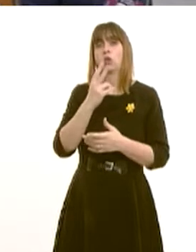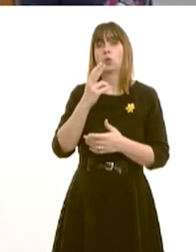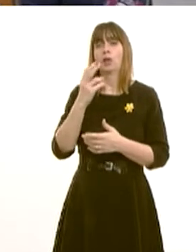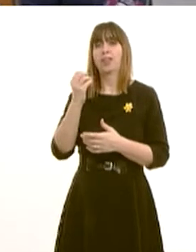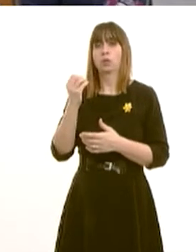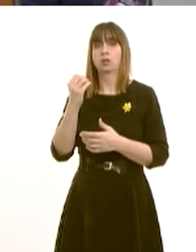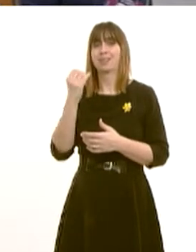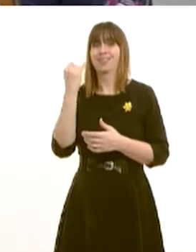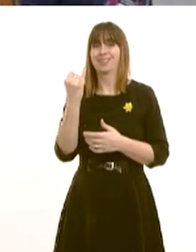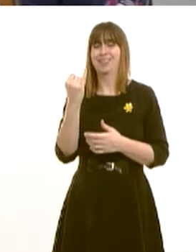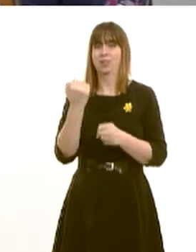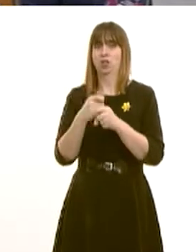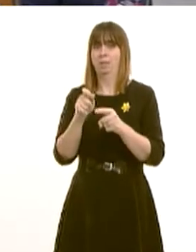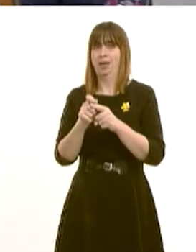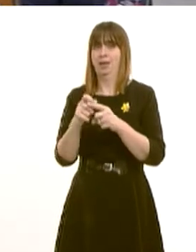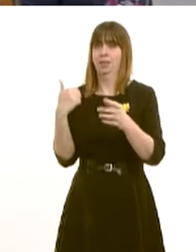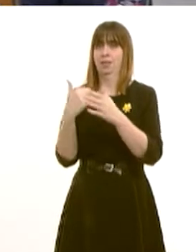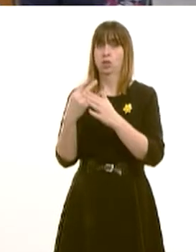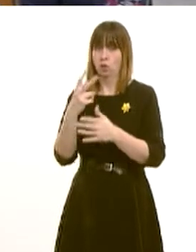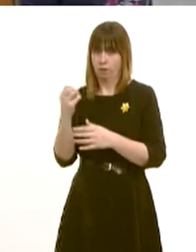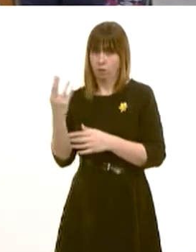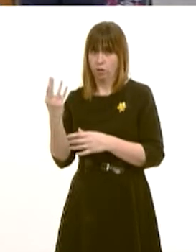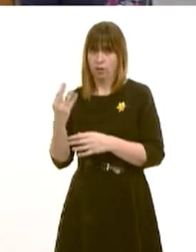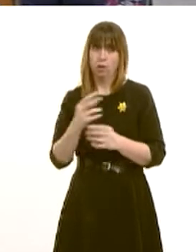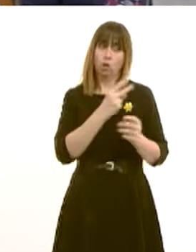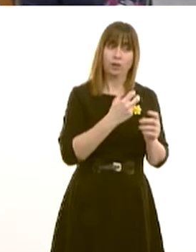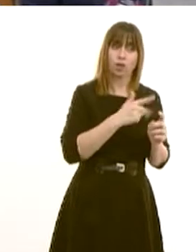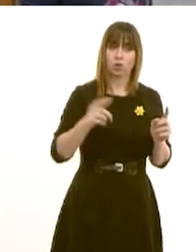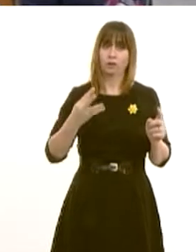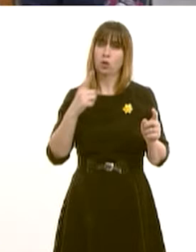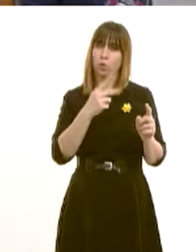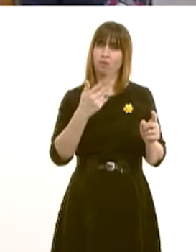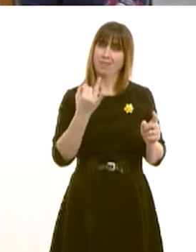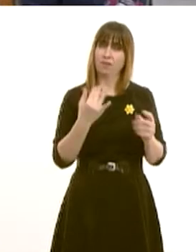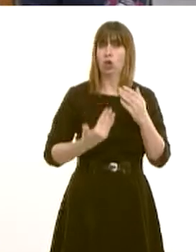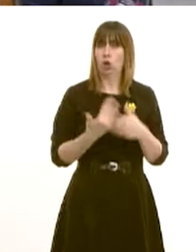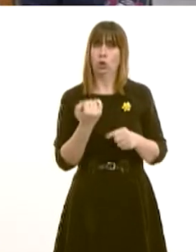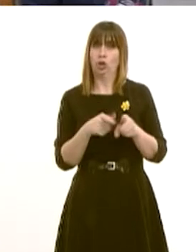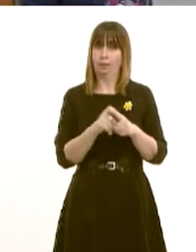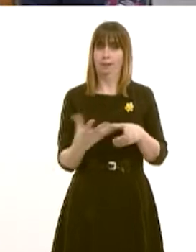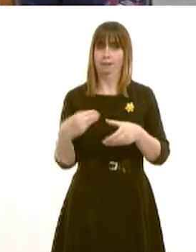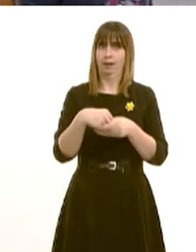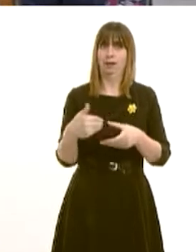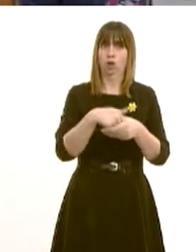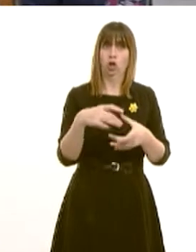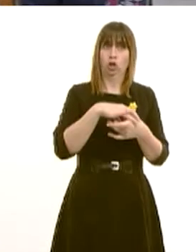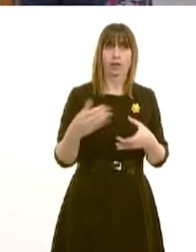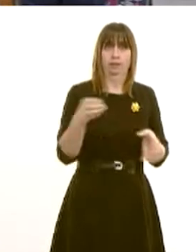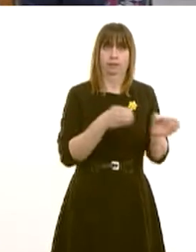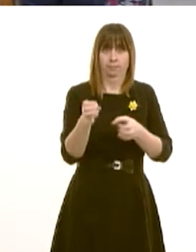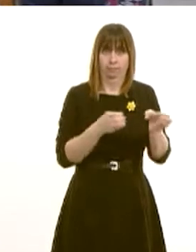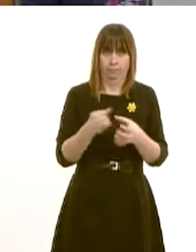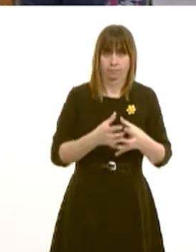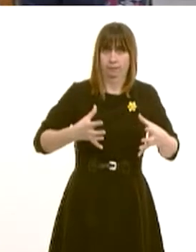as of September 2014. Between 2013 and 2014, 137 new GPs joined the profession in Wales, and the number